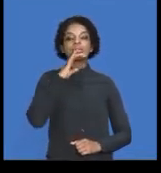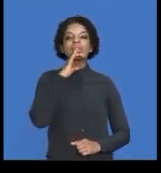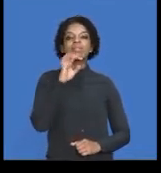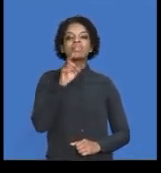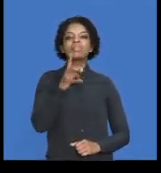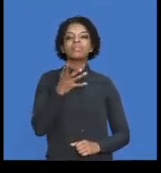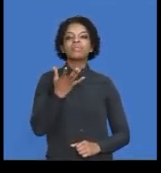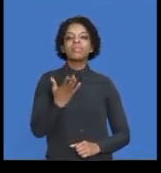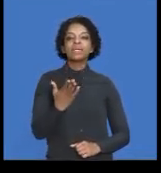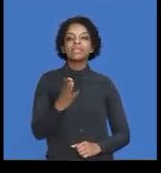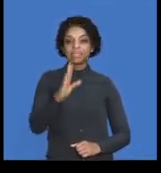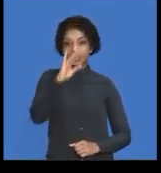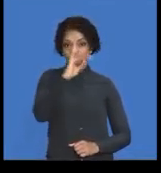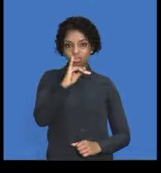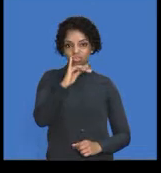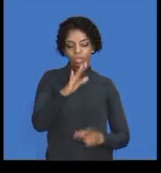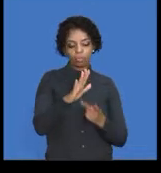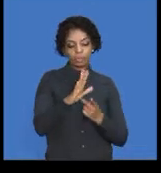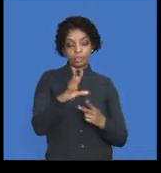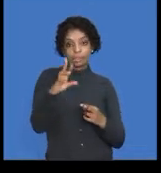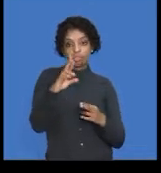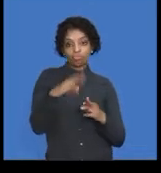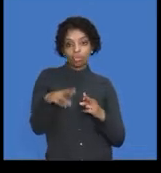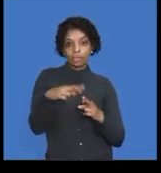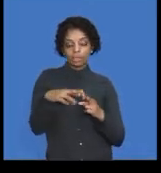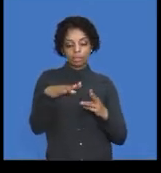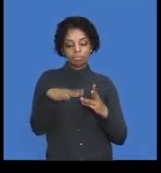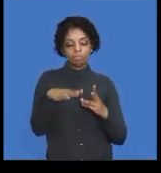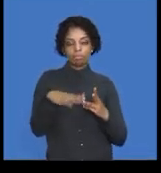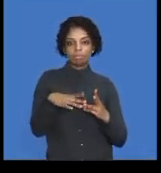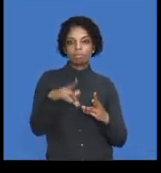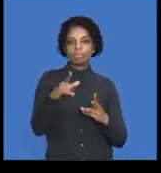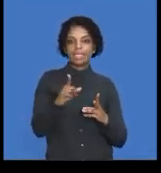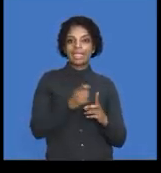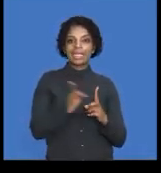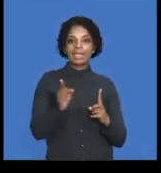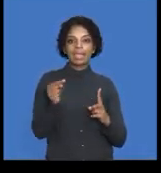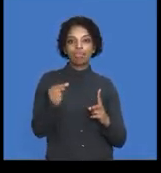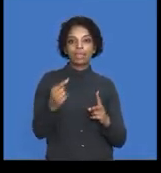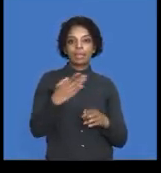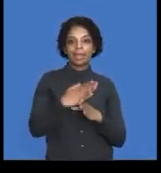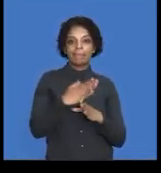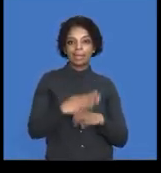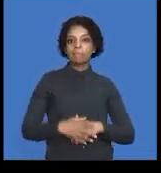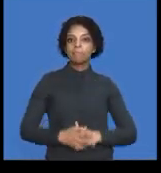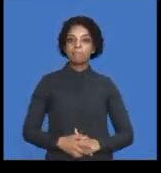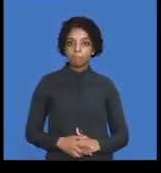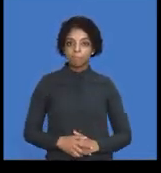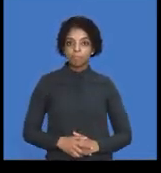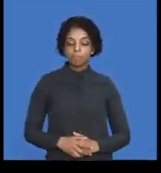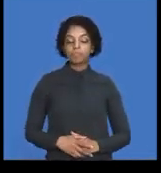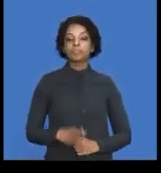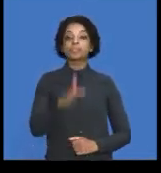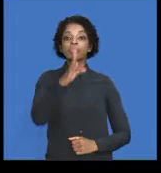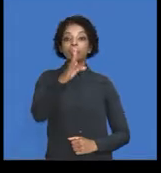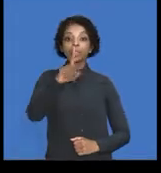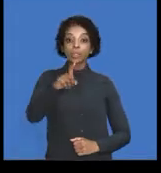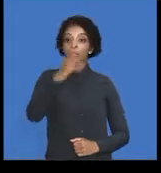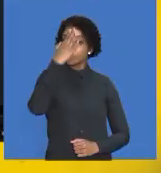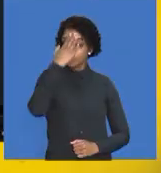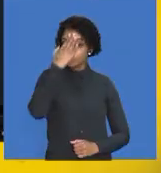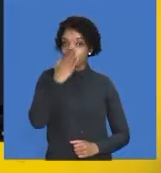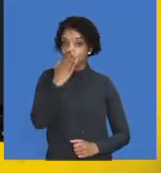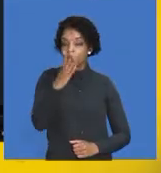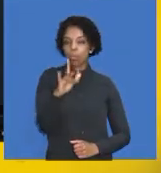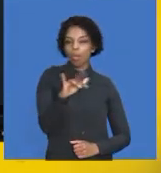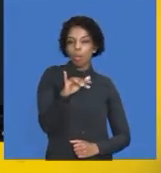It's the insurance. It's the rent, expense, and the indirect labor. So, you must also know